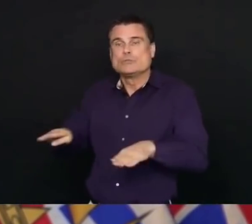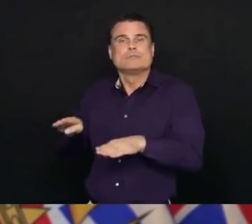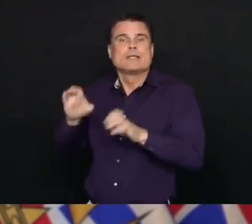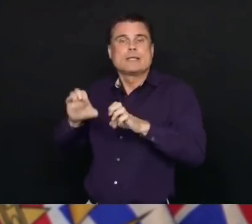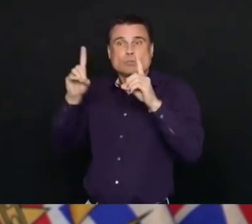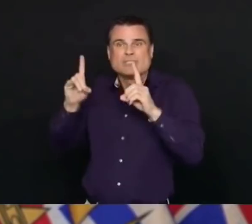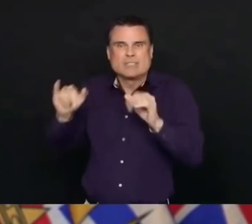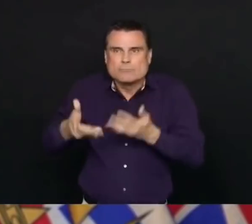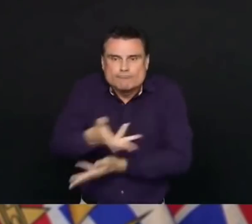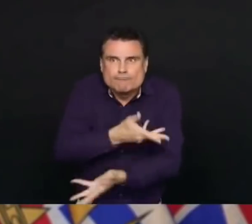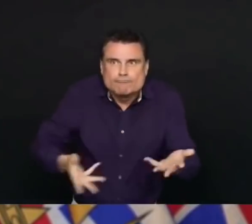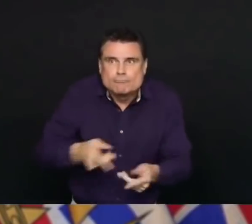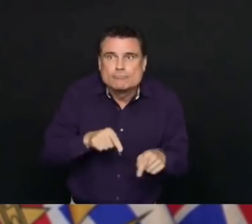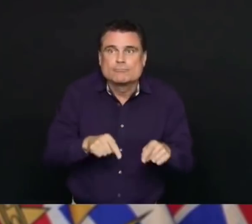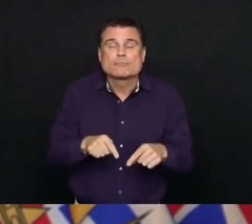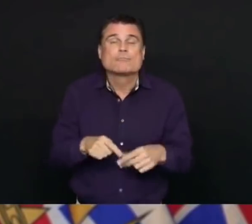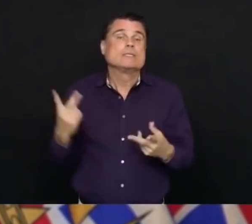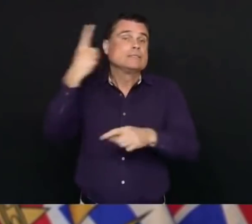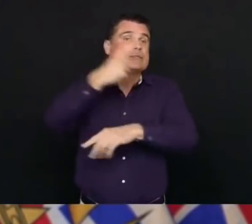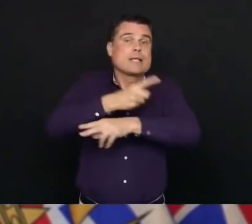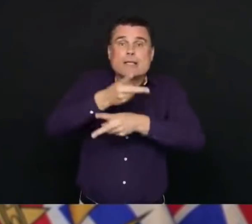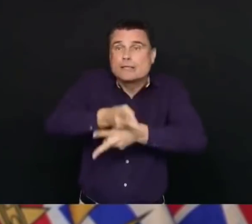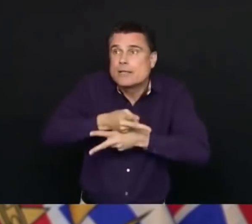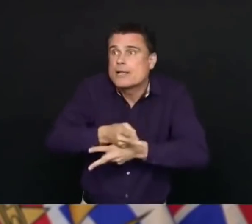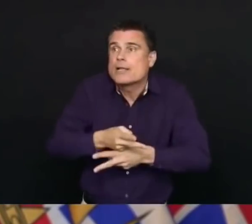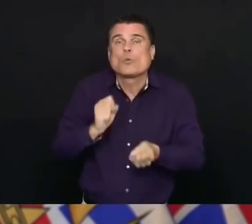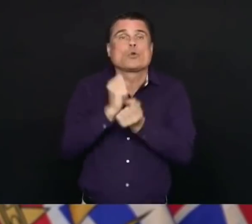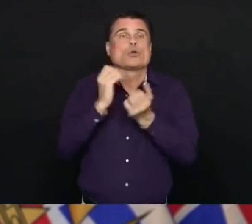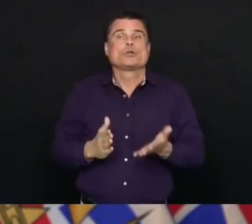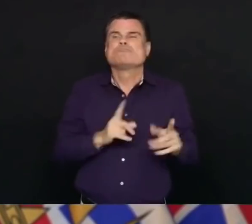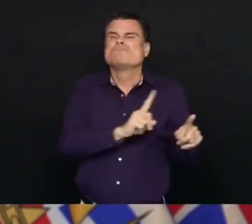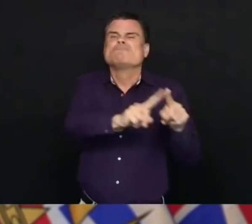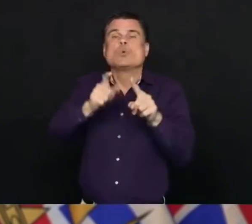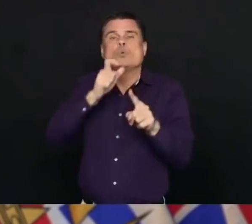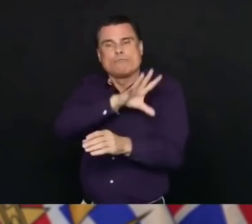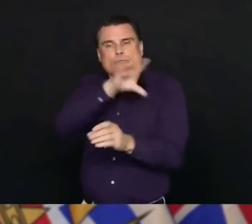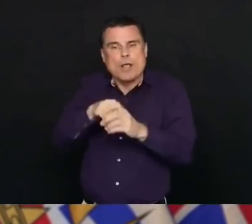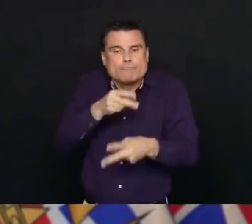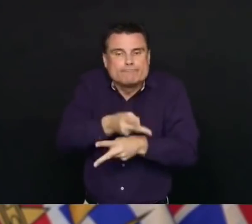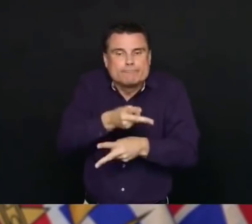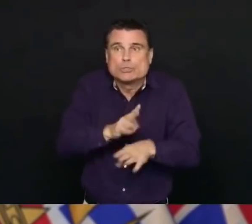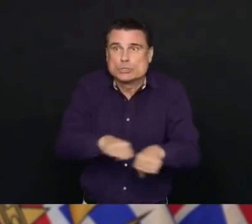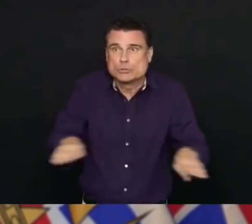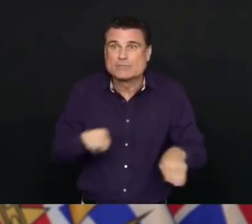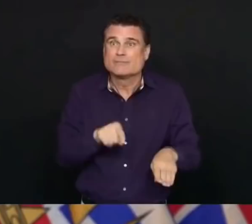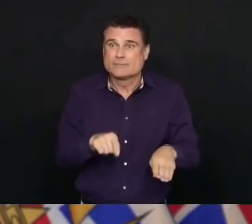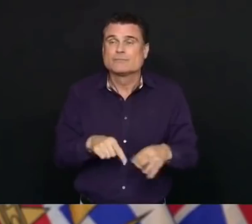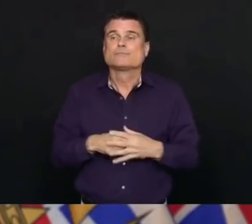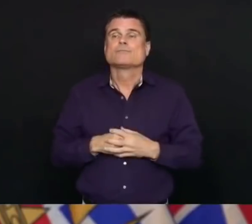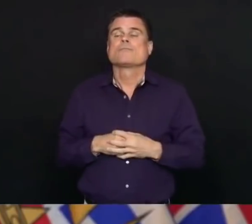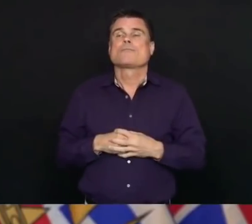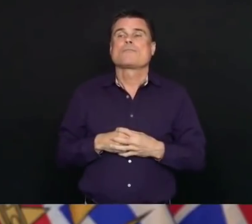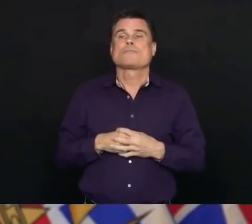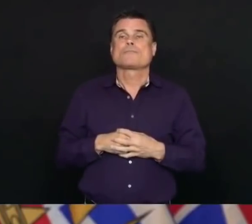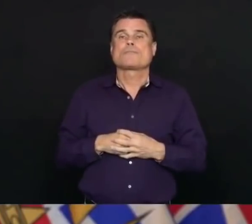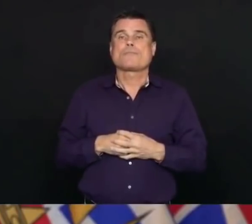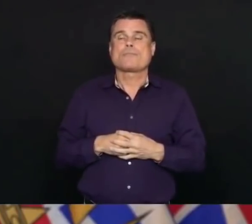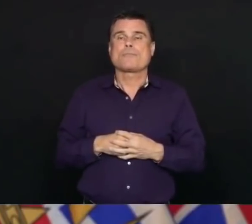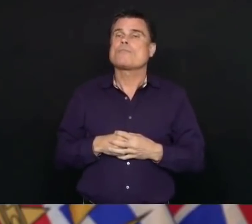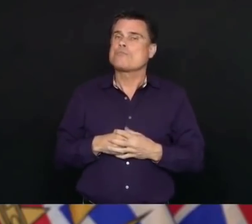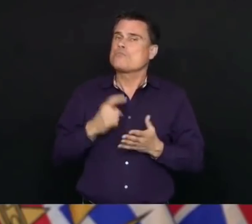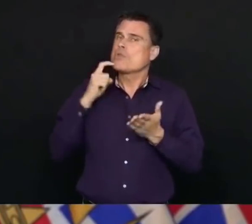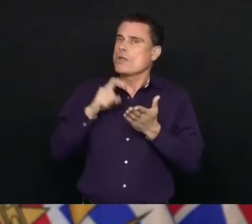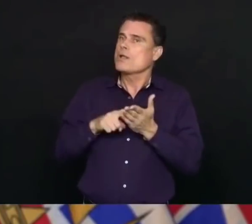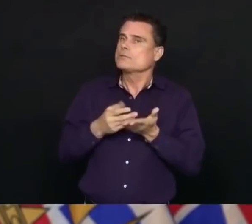and other essential workers, but particularly to support our healthcare workers and our most vulnerable children, the children who are most at